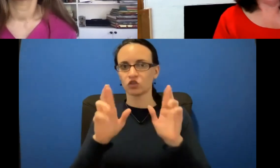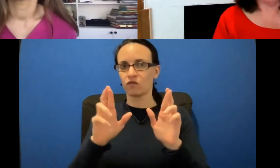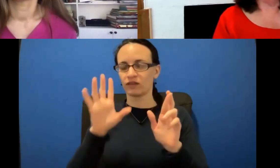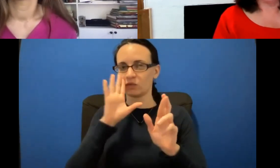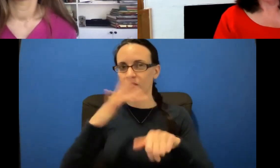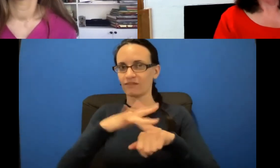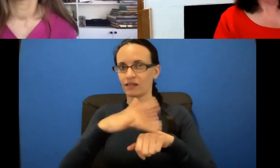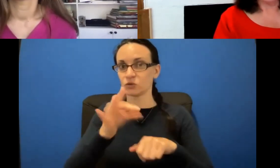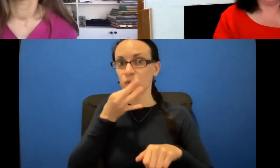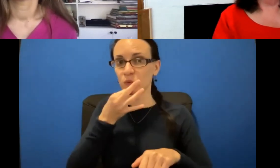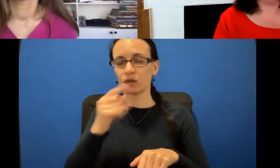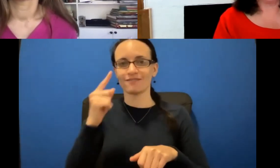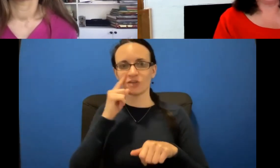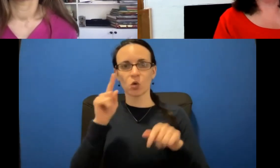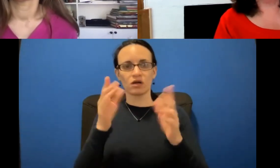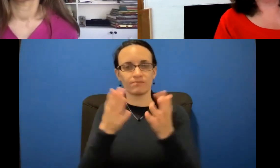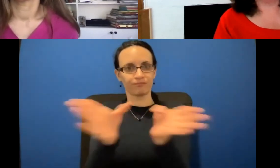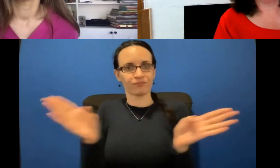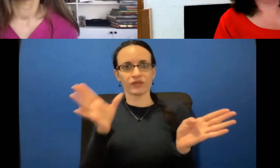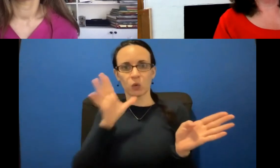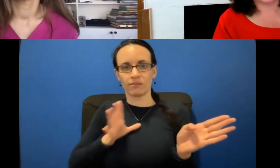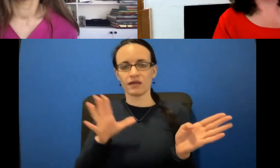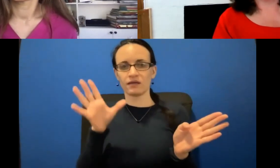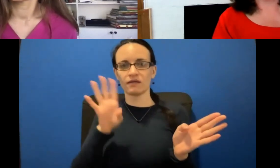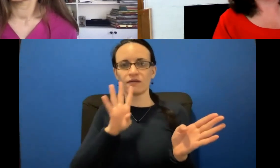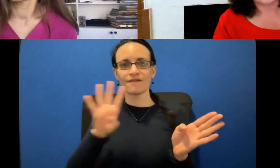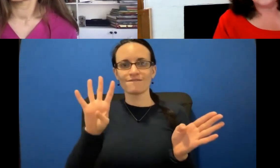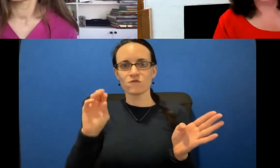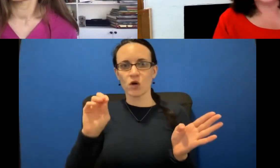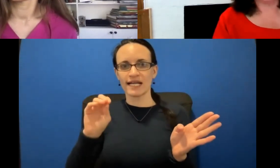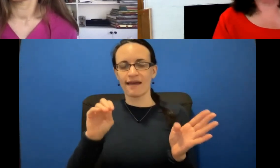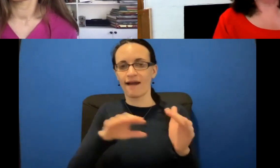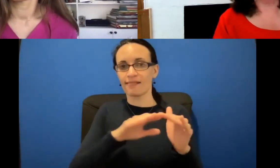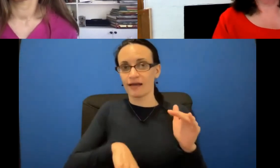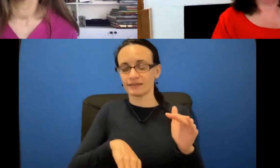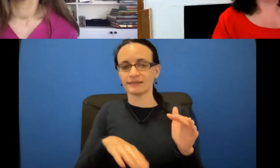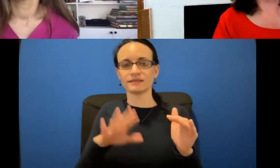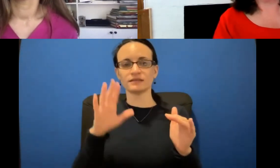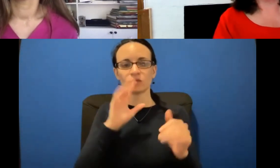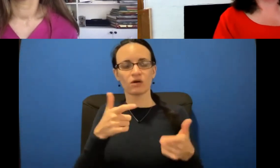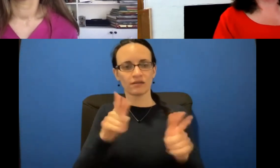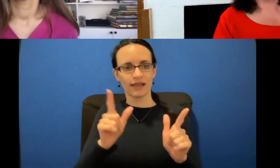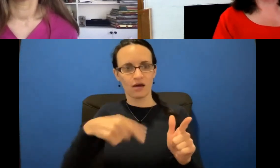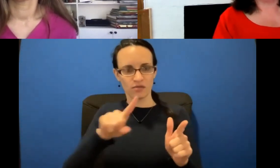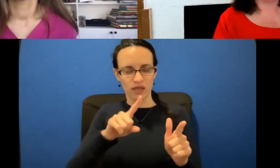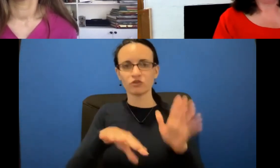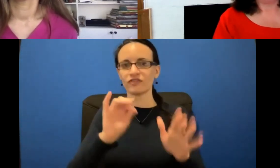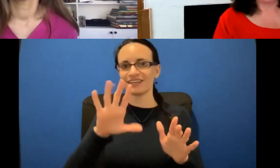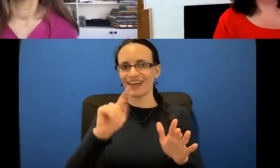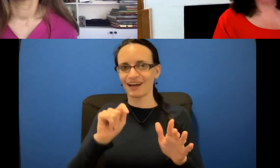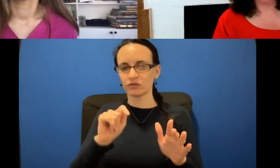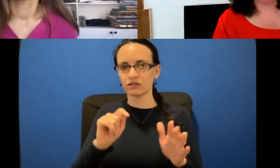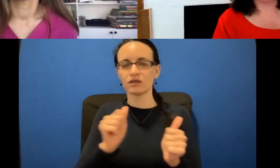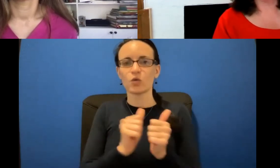allow women under the age of 40, the knowledge without radiation, whether they have dense breast tissue or not.